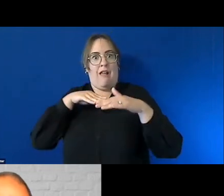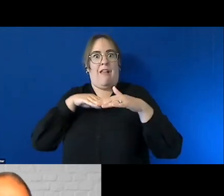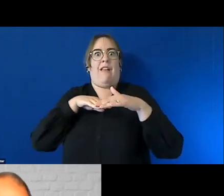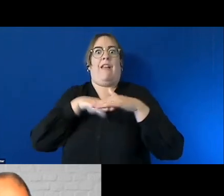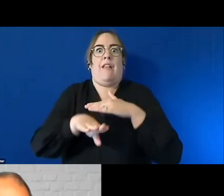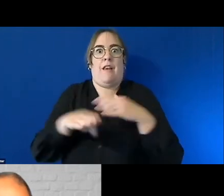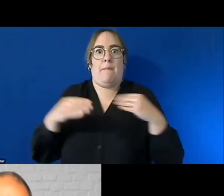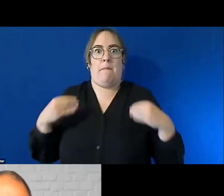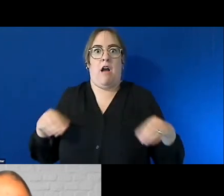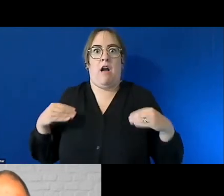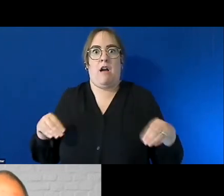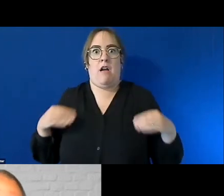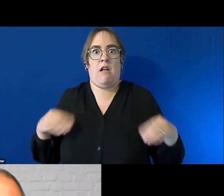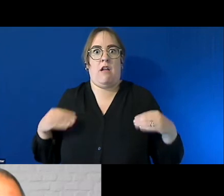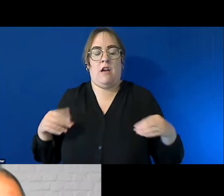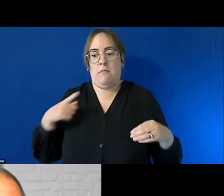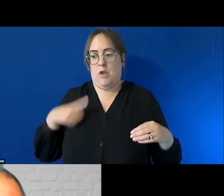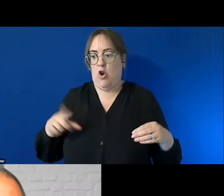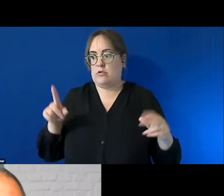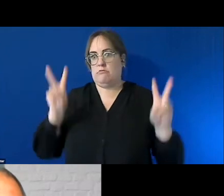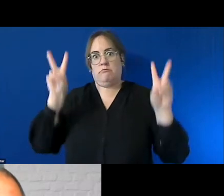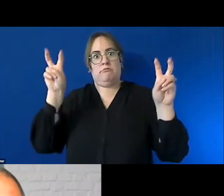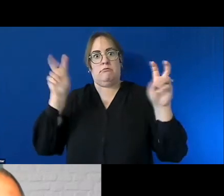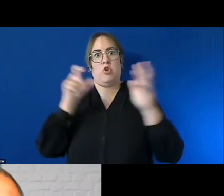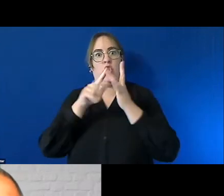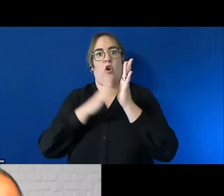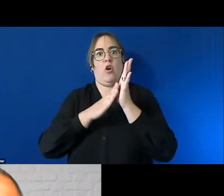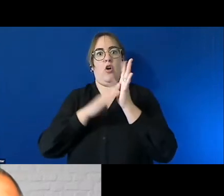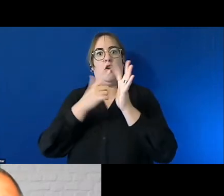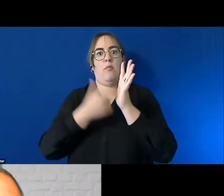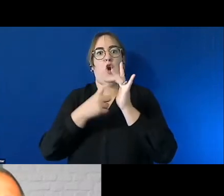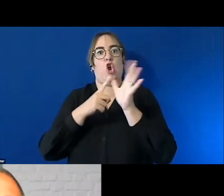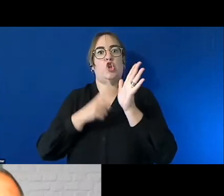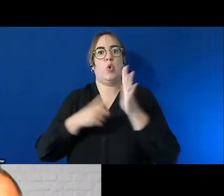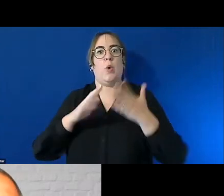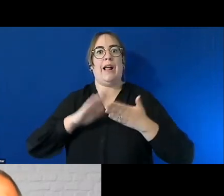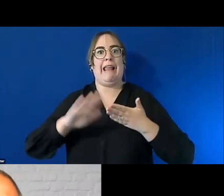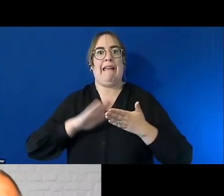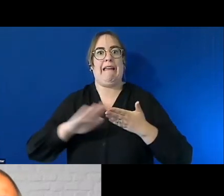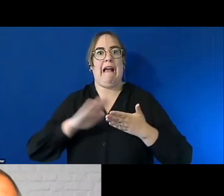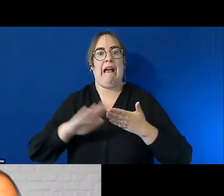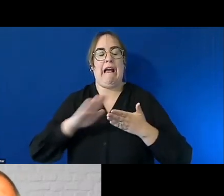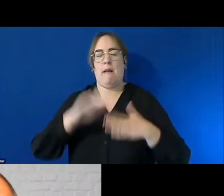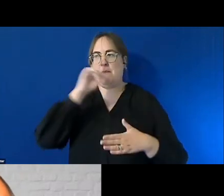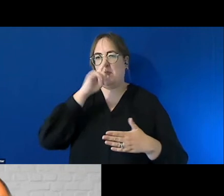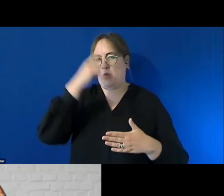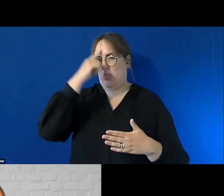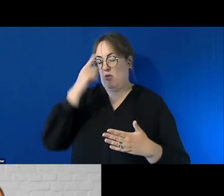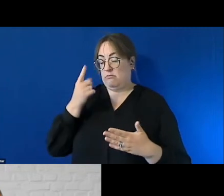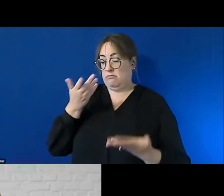because we did commercial cleaning was around commercial cleaning and and people had a lot of doubts if